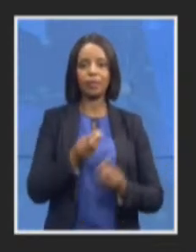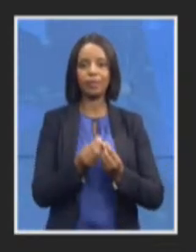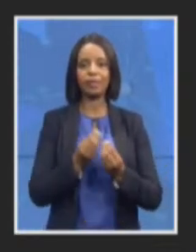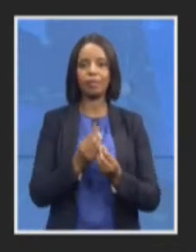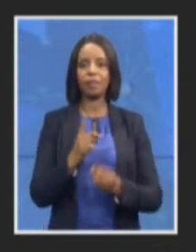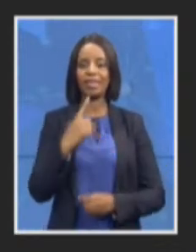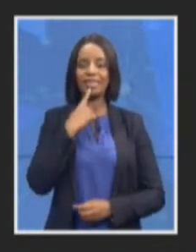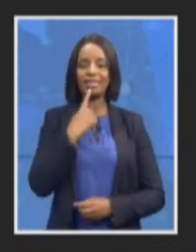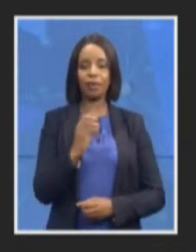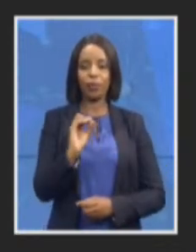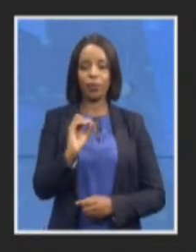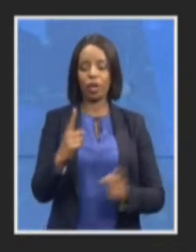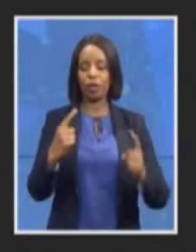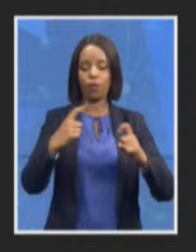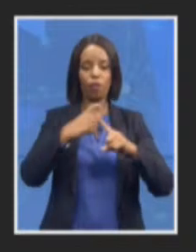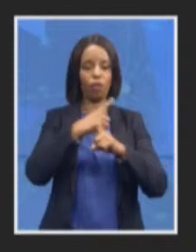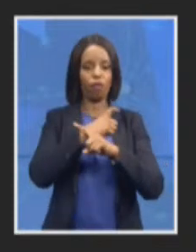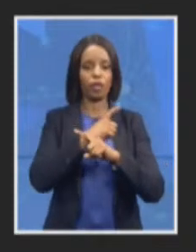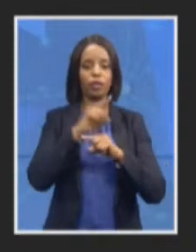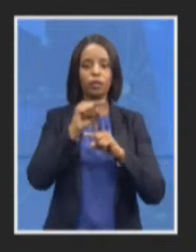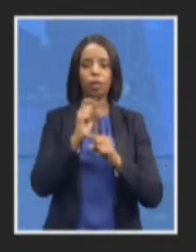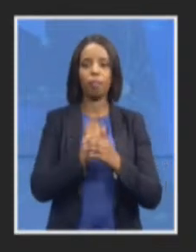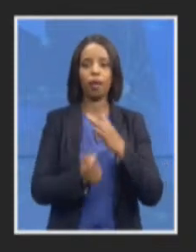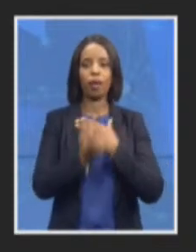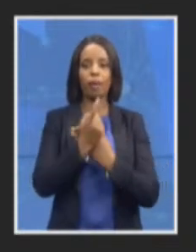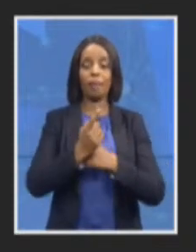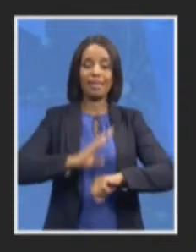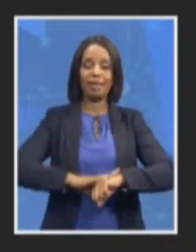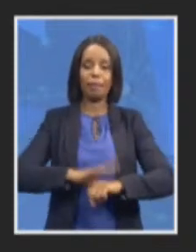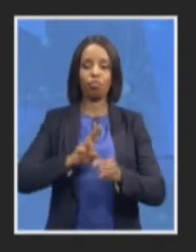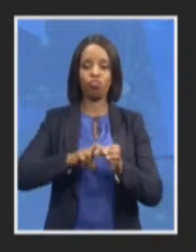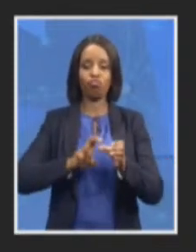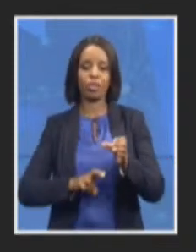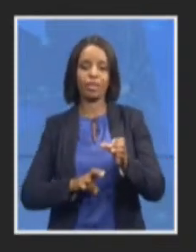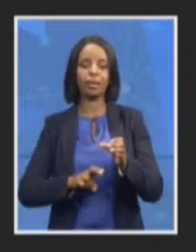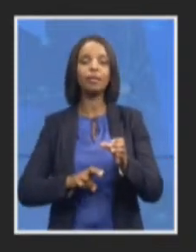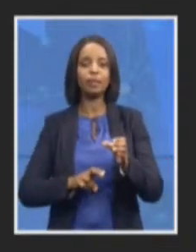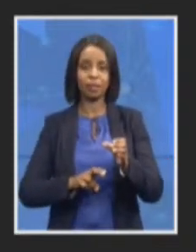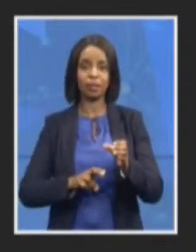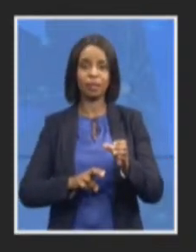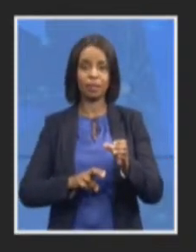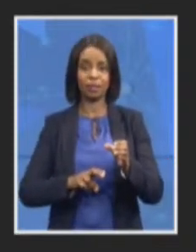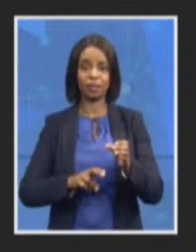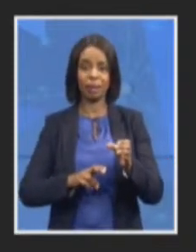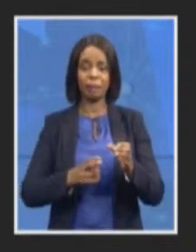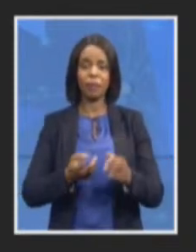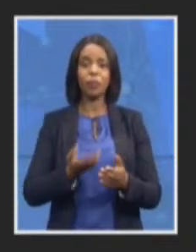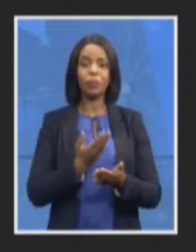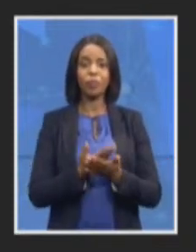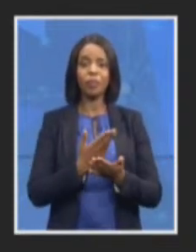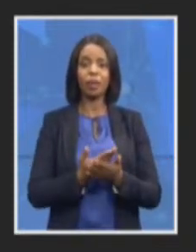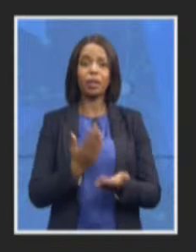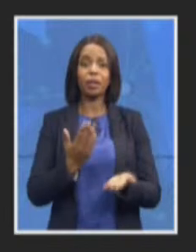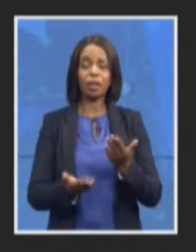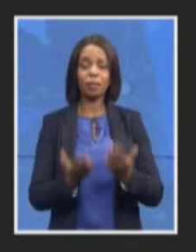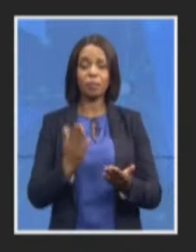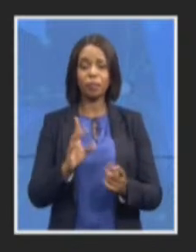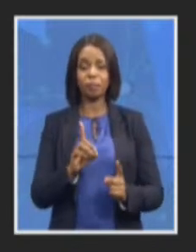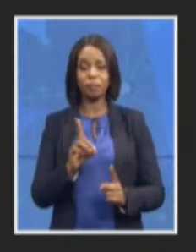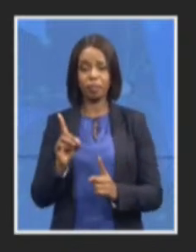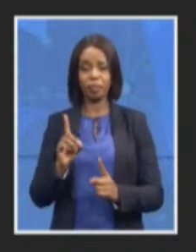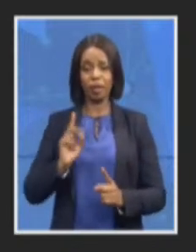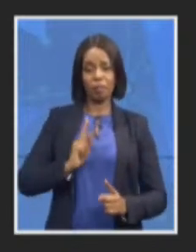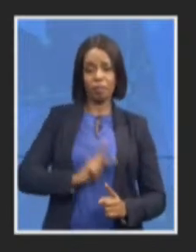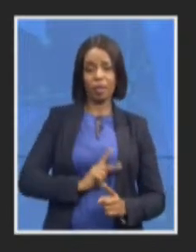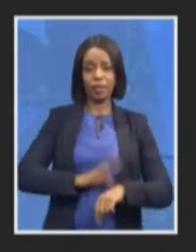resigned given that we know that the president did try and intervene in terms of addressing the kind of resource issues that